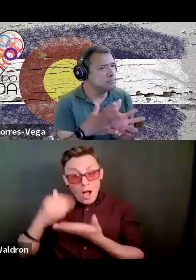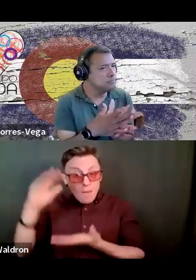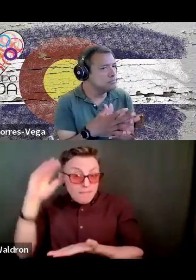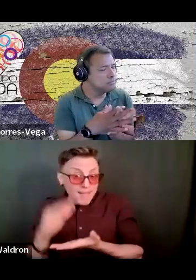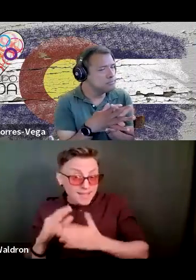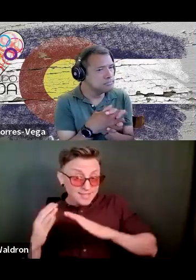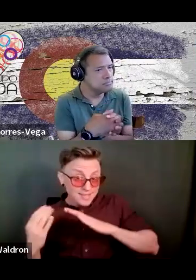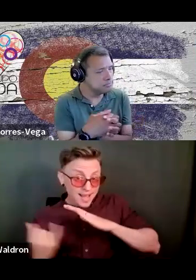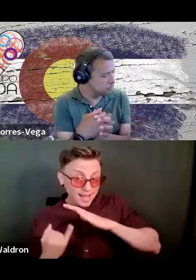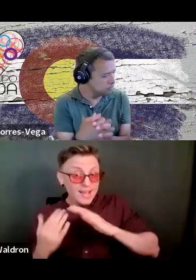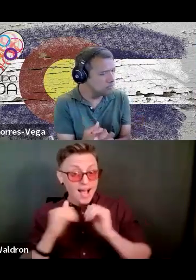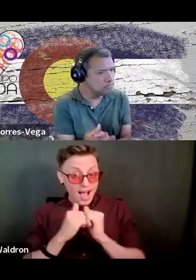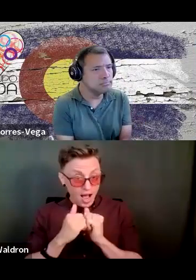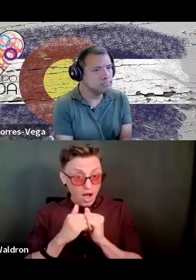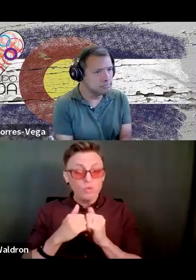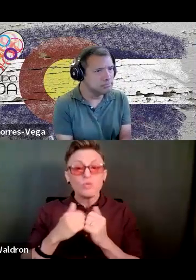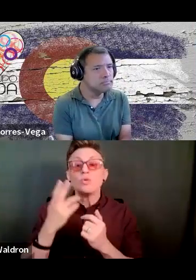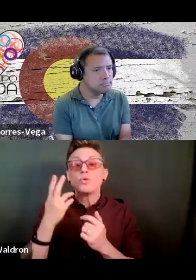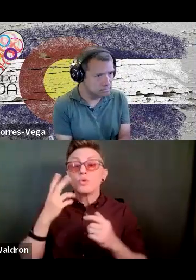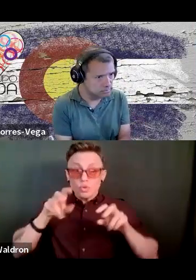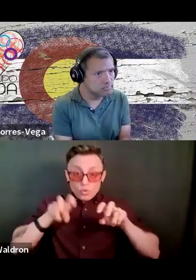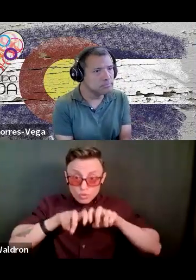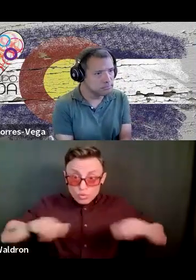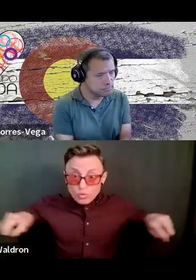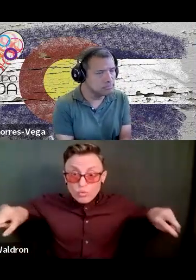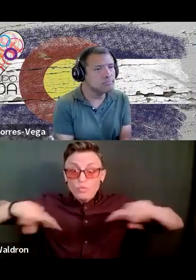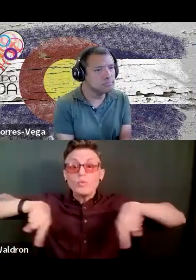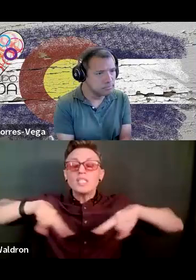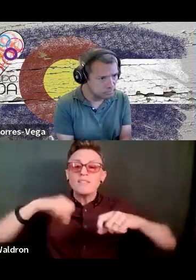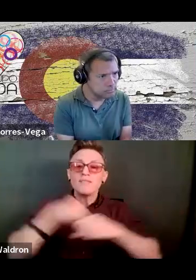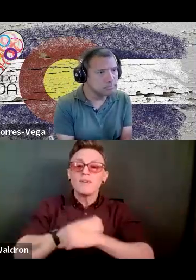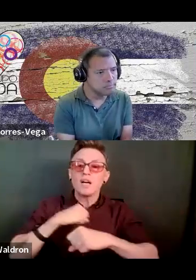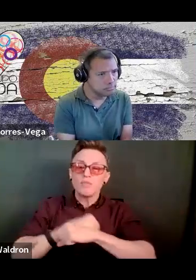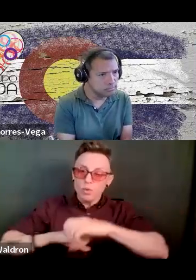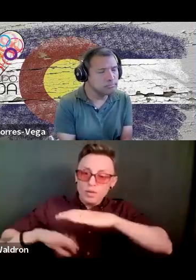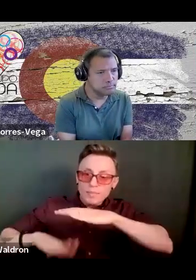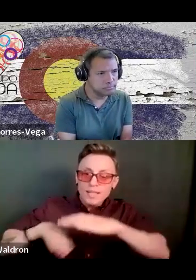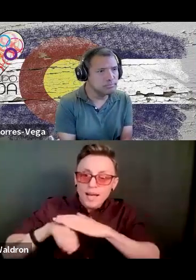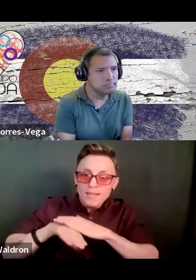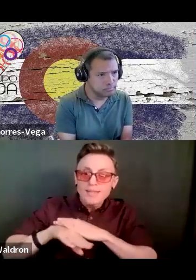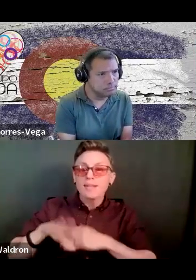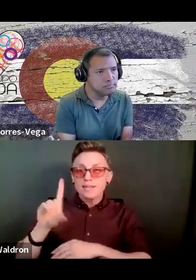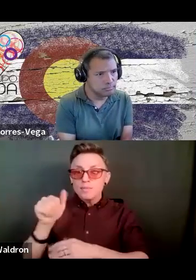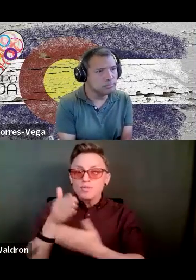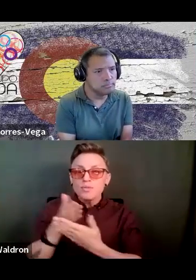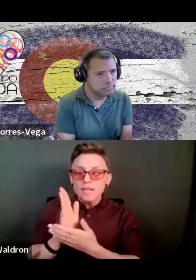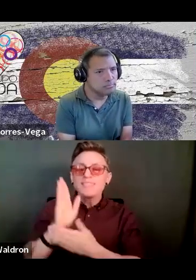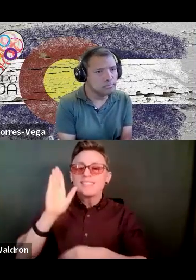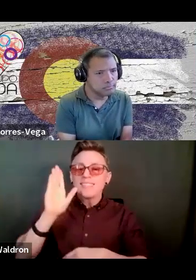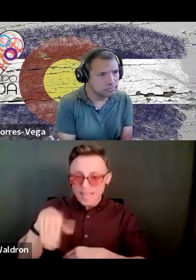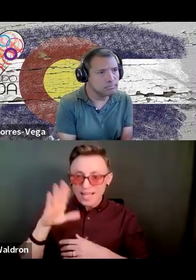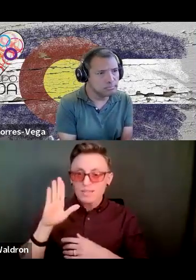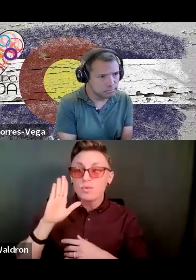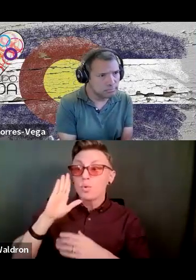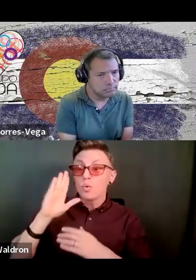fact that we all here that you see on this panel fought for basic access and fought for disability rights. That's what's going to make it so if and